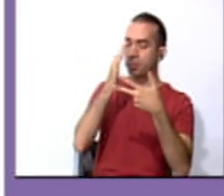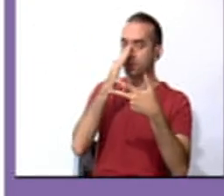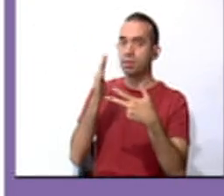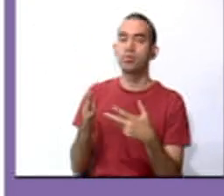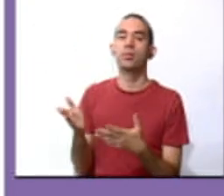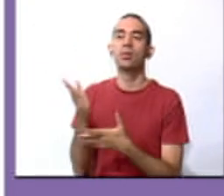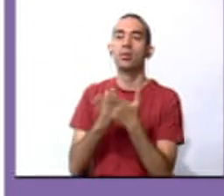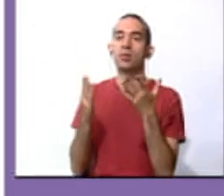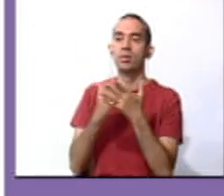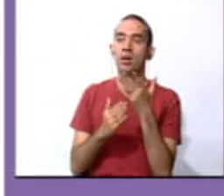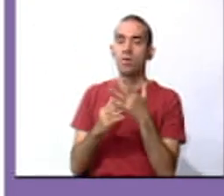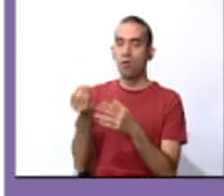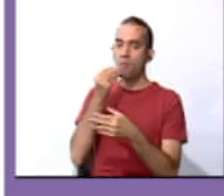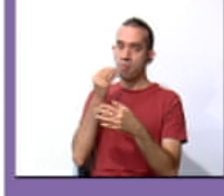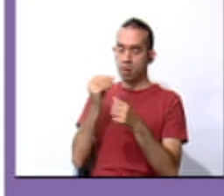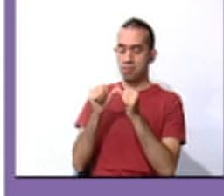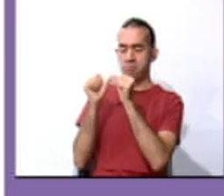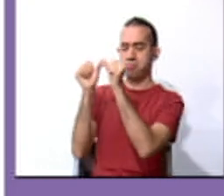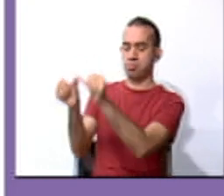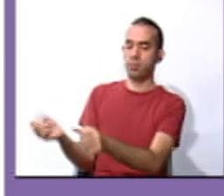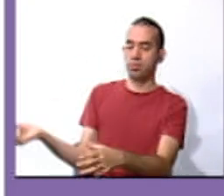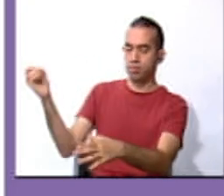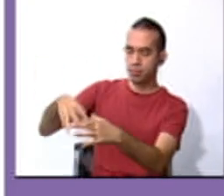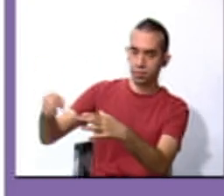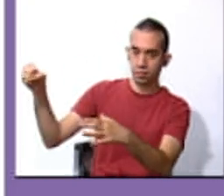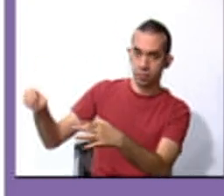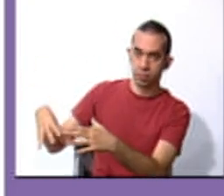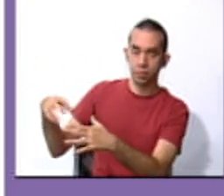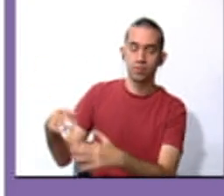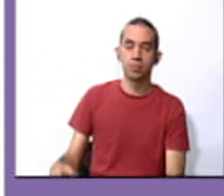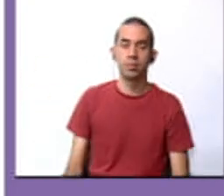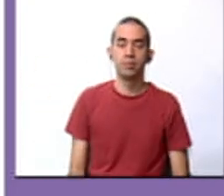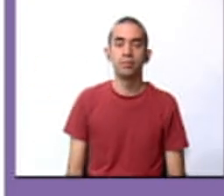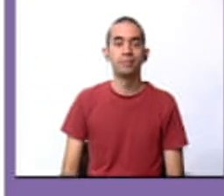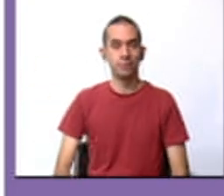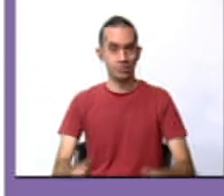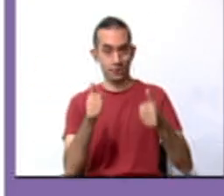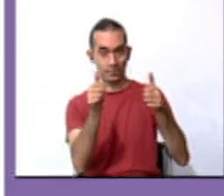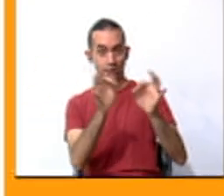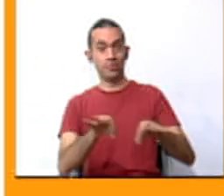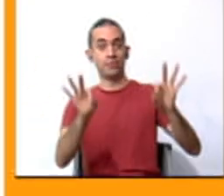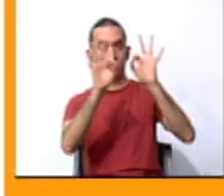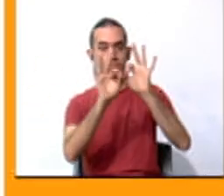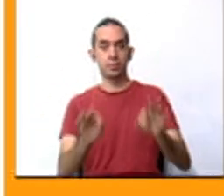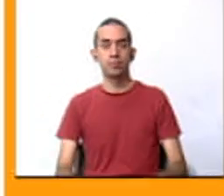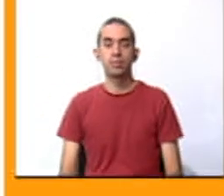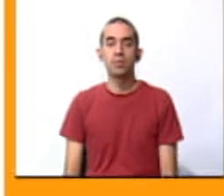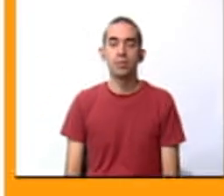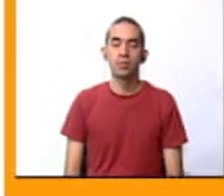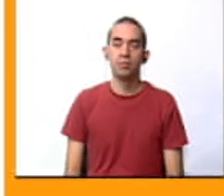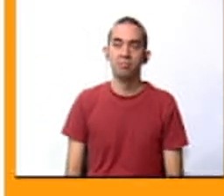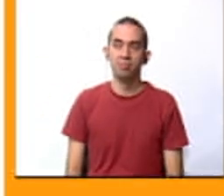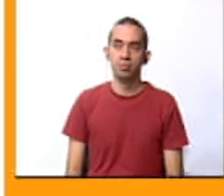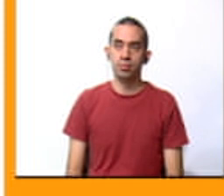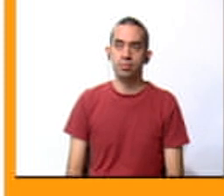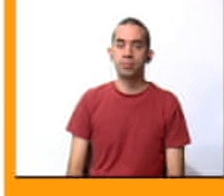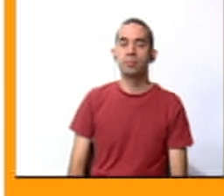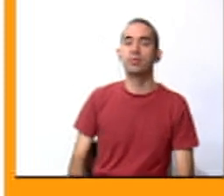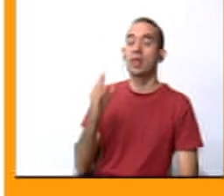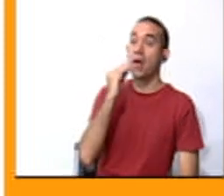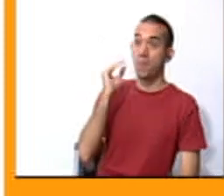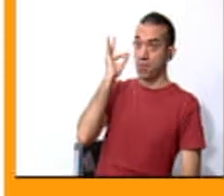some non-perishable food in the emergency kit. Uh-huh. That's very important. My